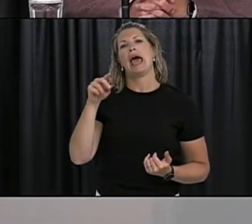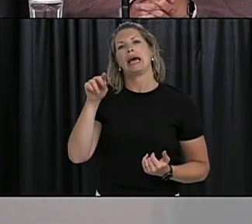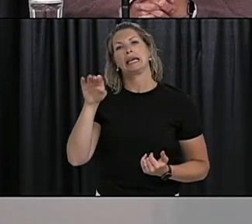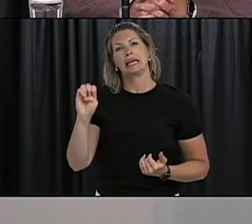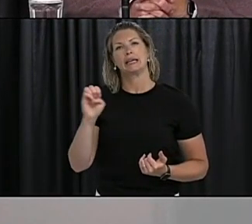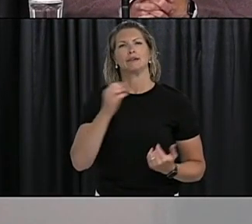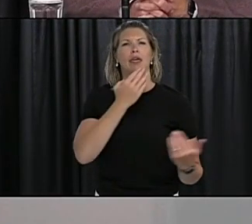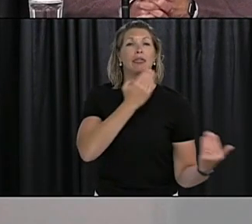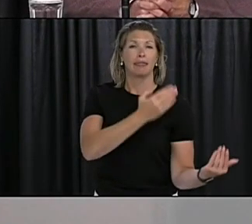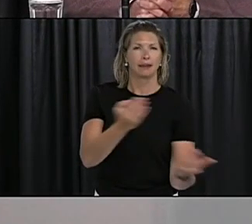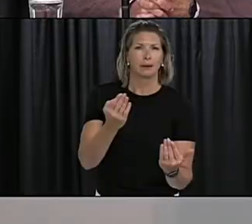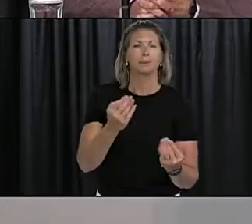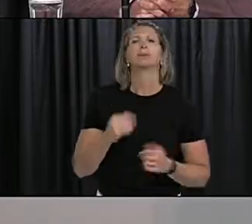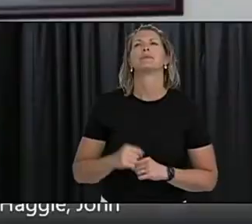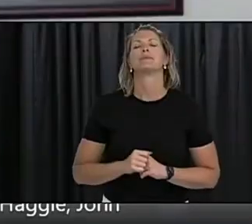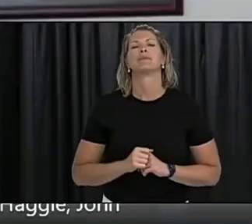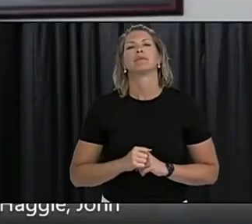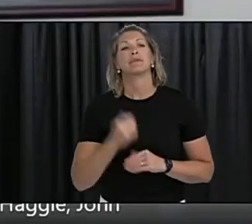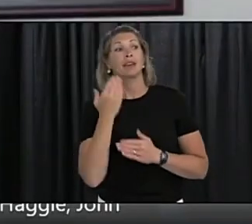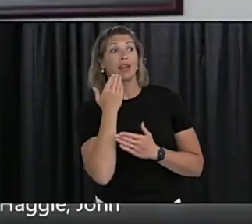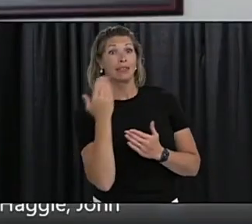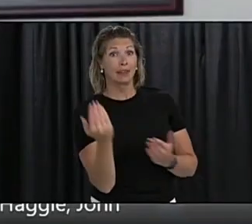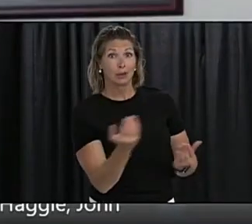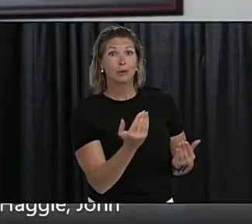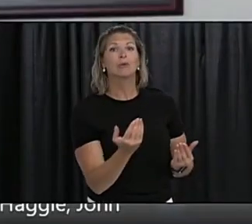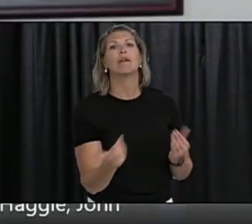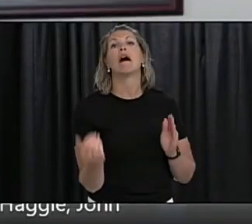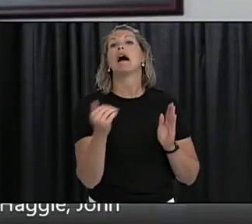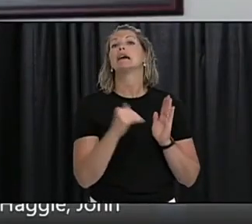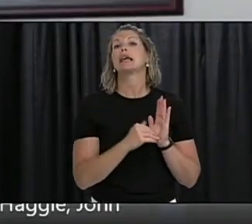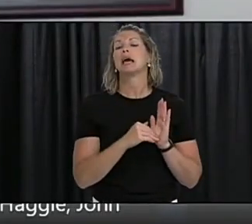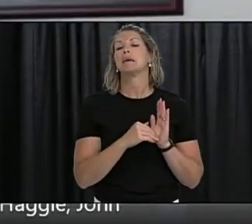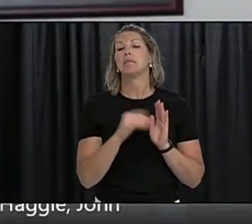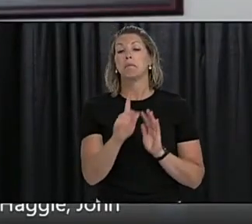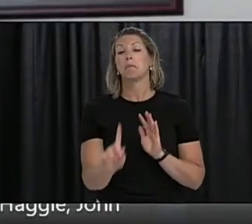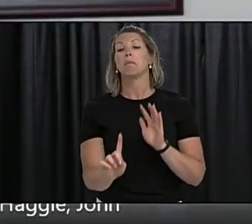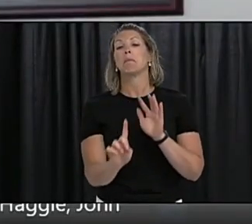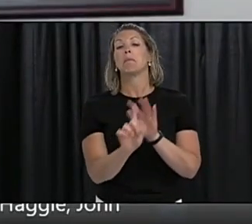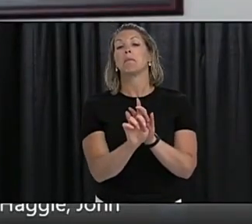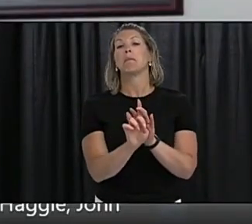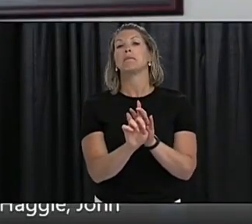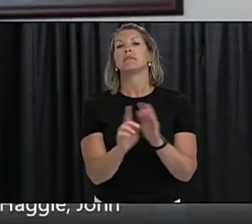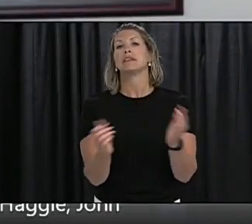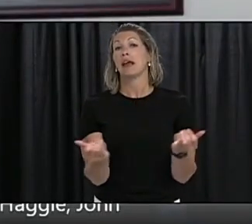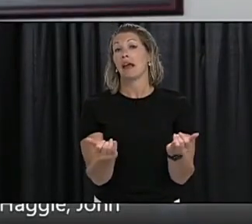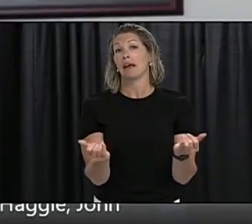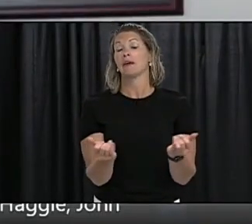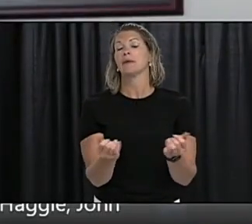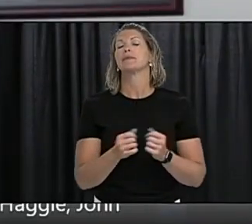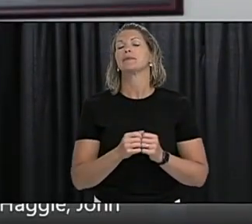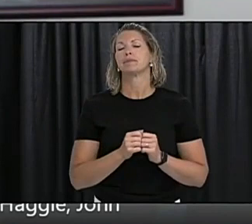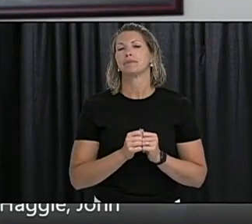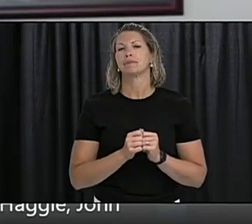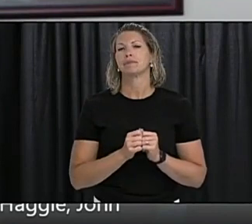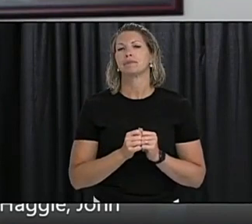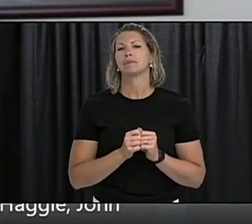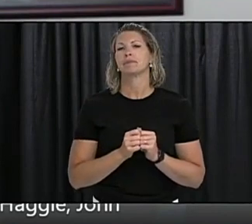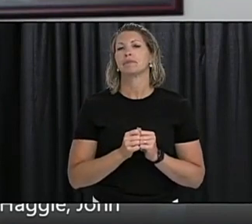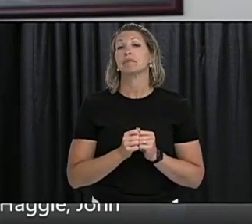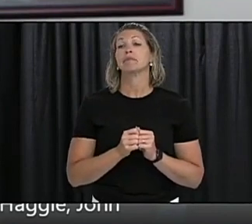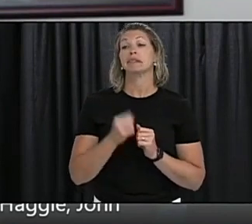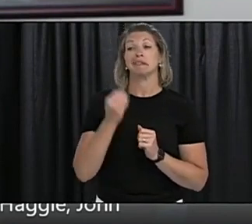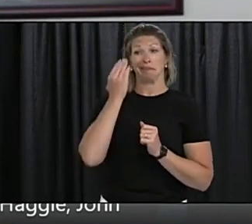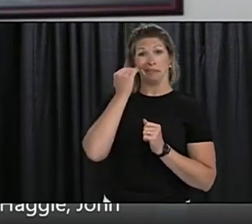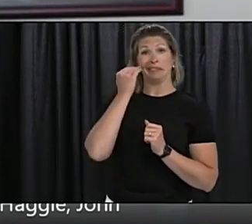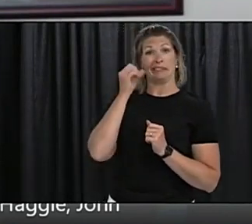Thank you very much, Premier. And again, we see sporadic cases in line with the previous ones we've